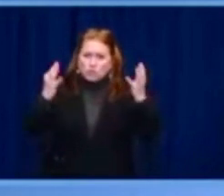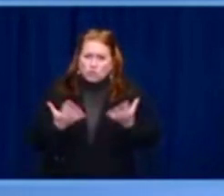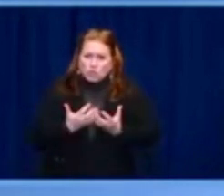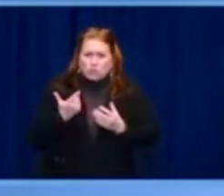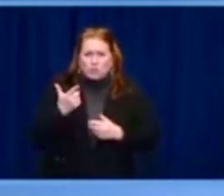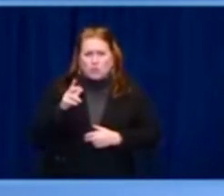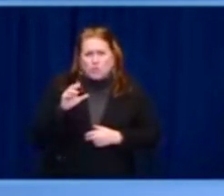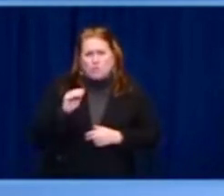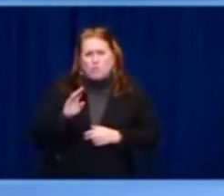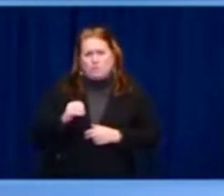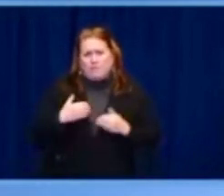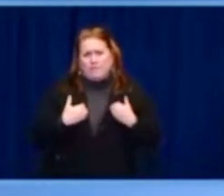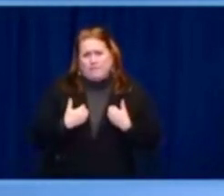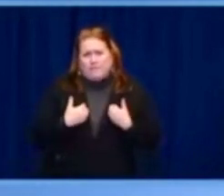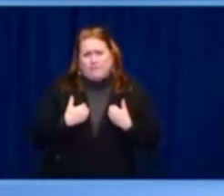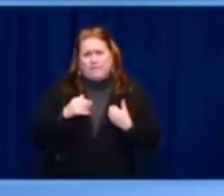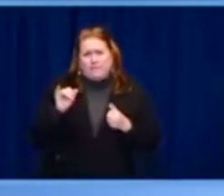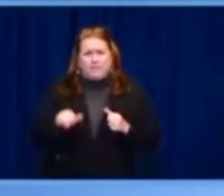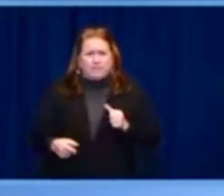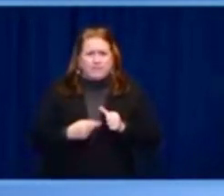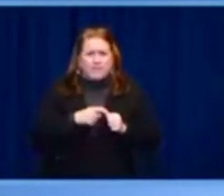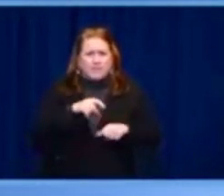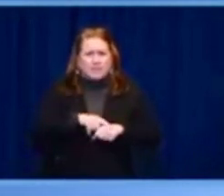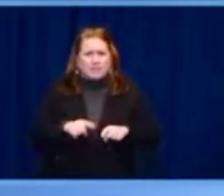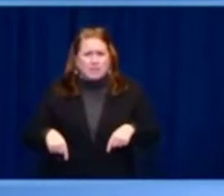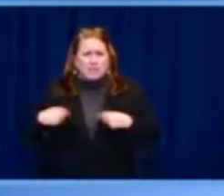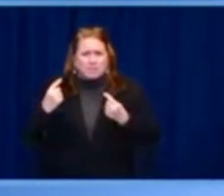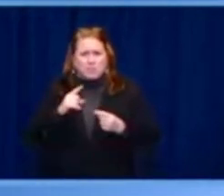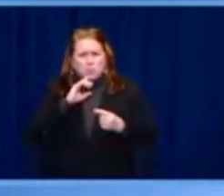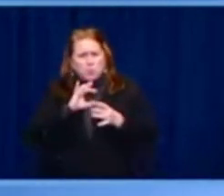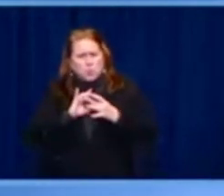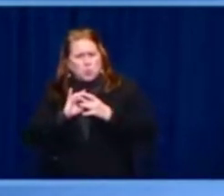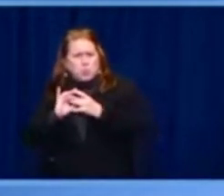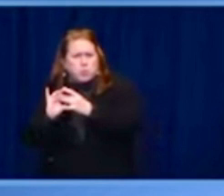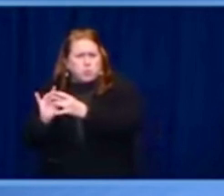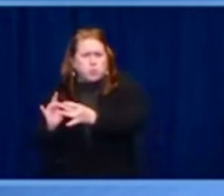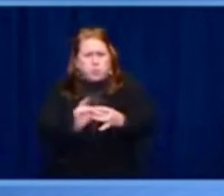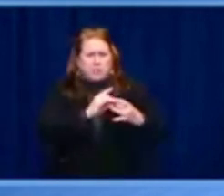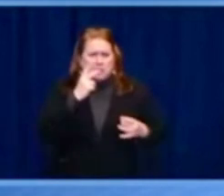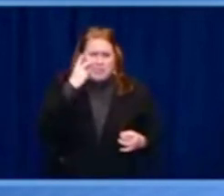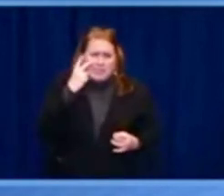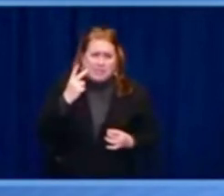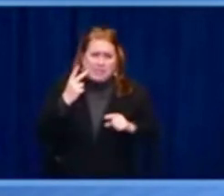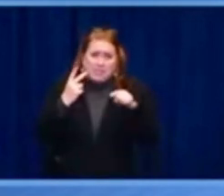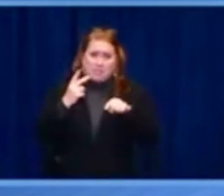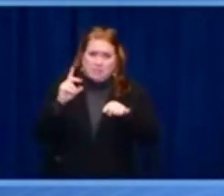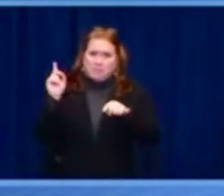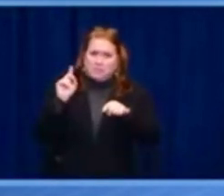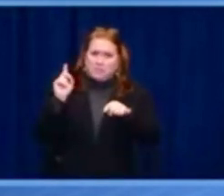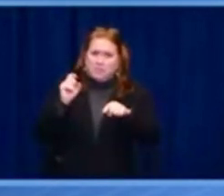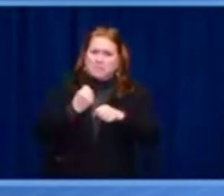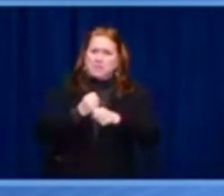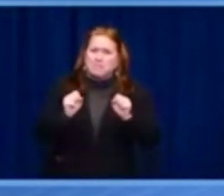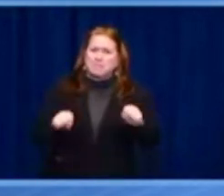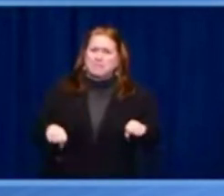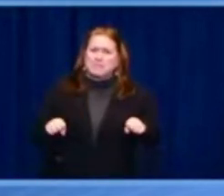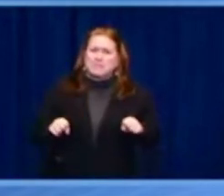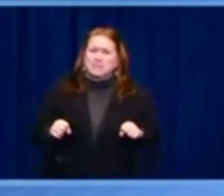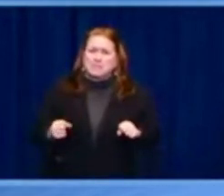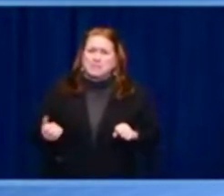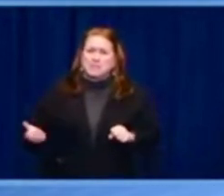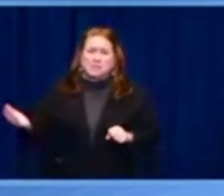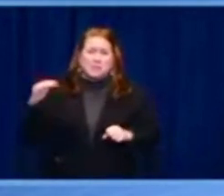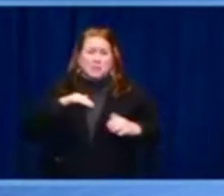freedom, to fight for international, fighting international corruption, stand with democracy and democratic reformers, promote